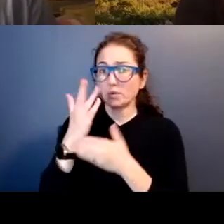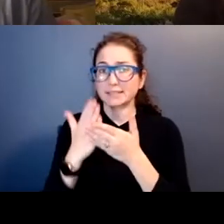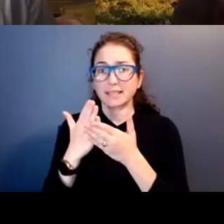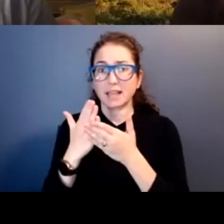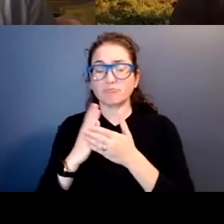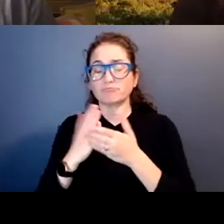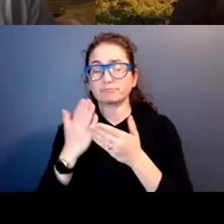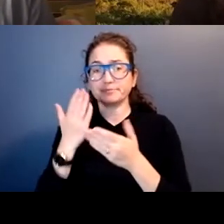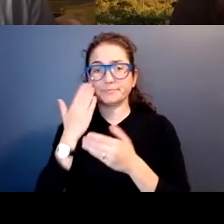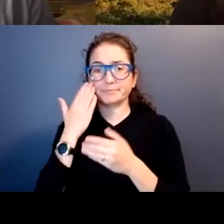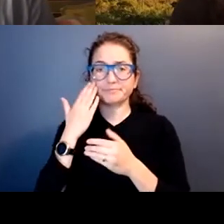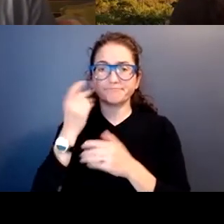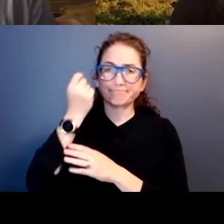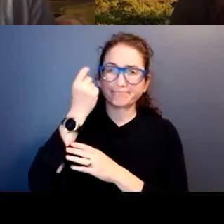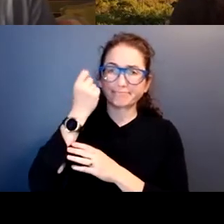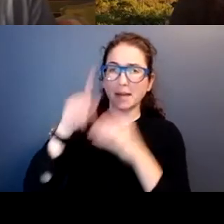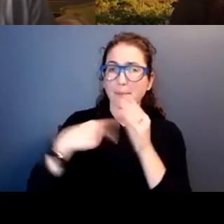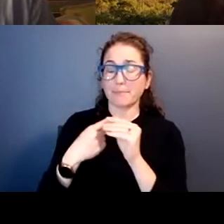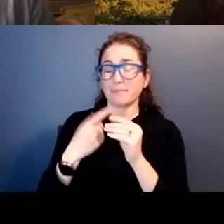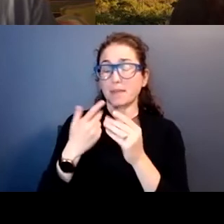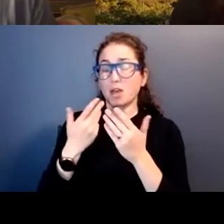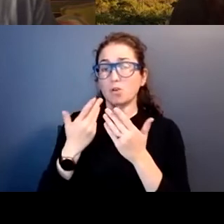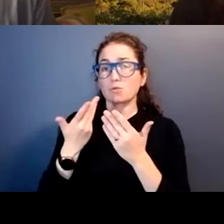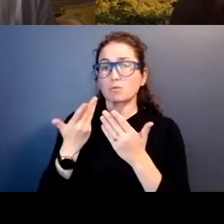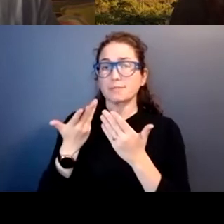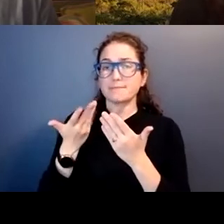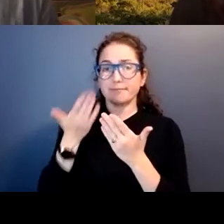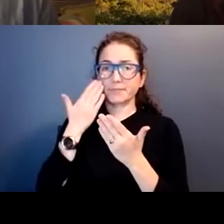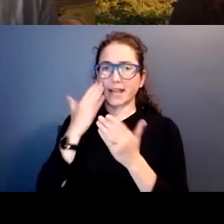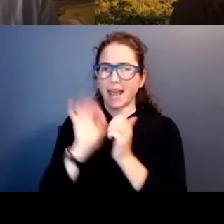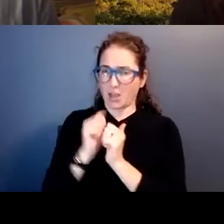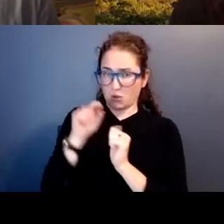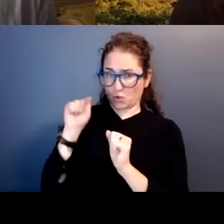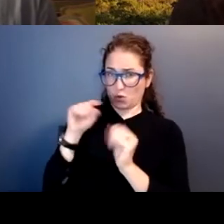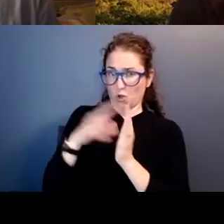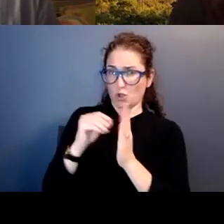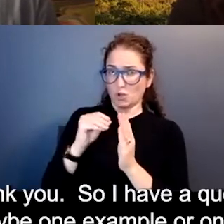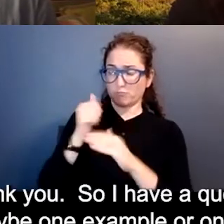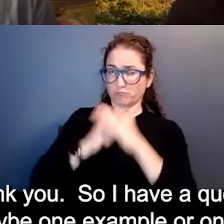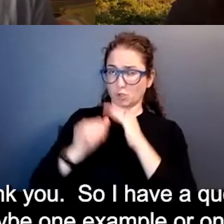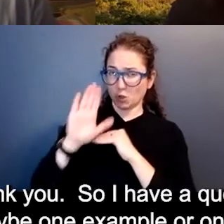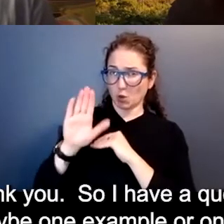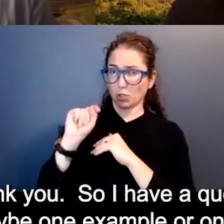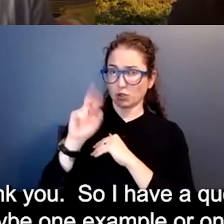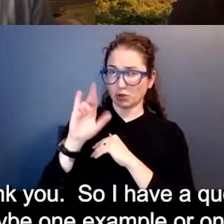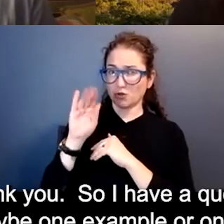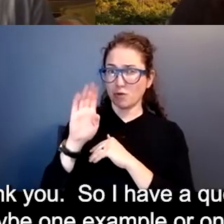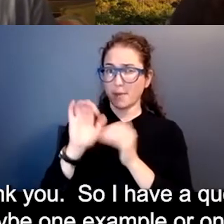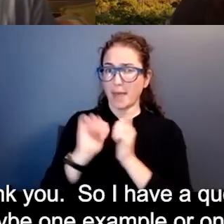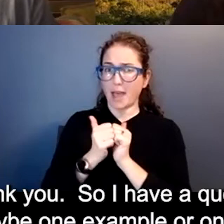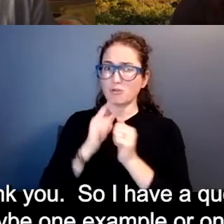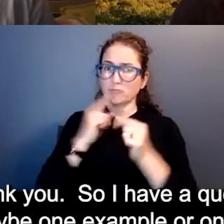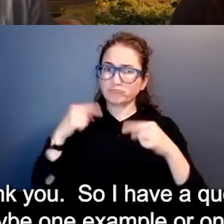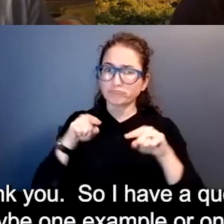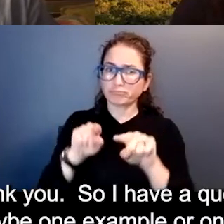to the folks here about how you learned within your tribe to exist in tandem with